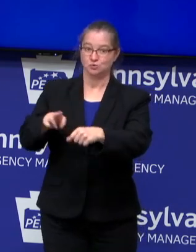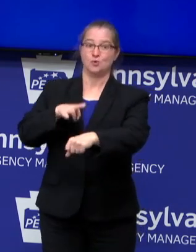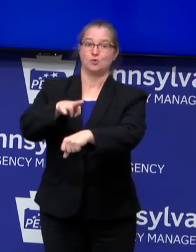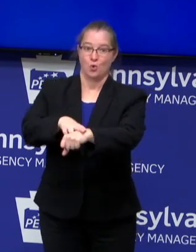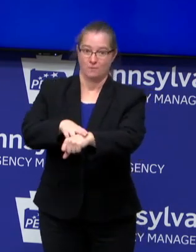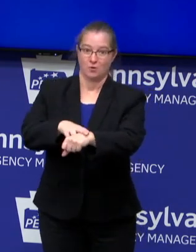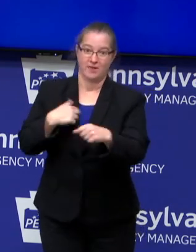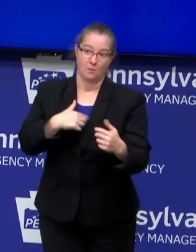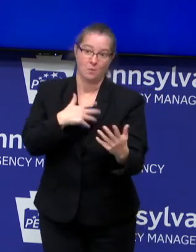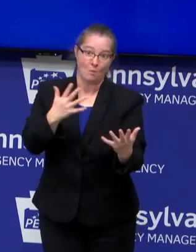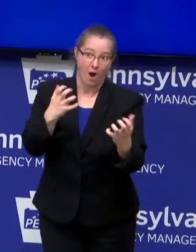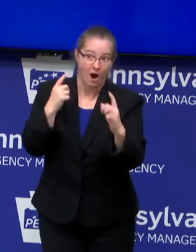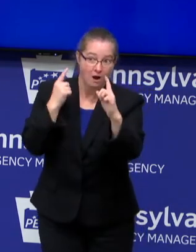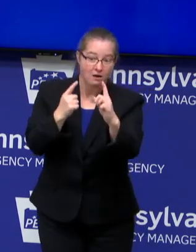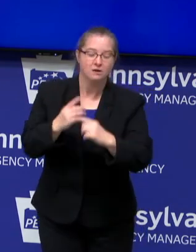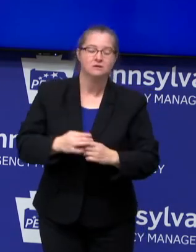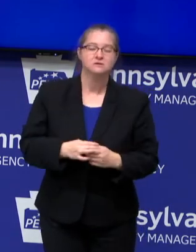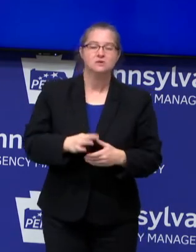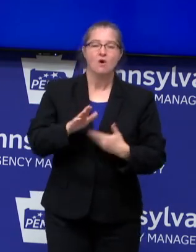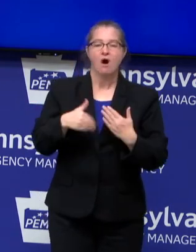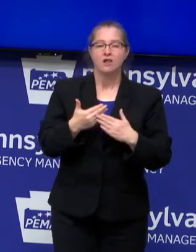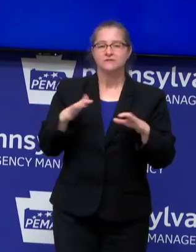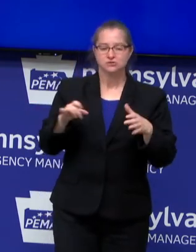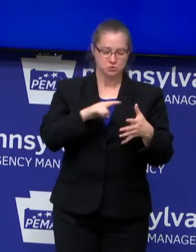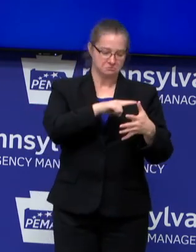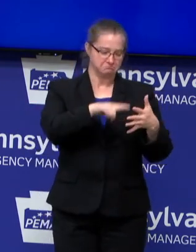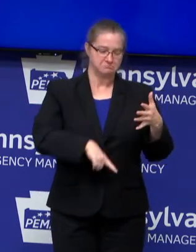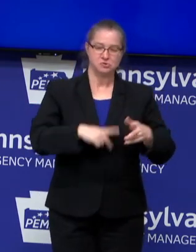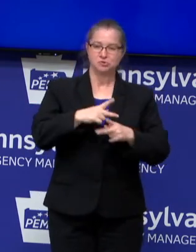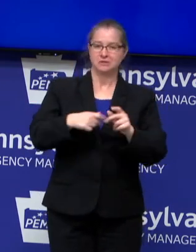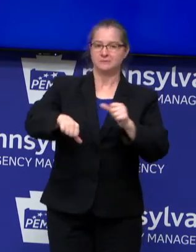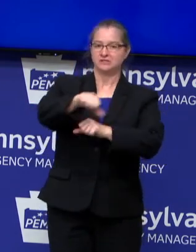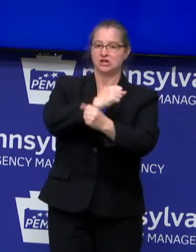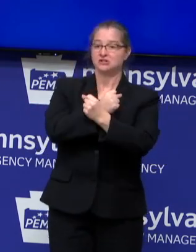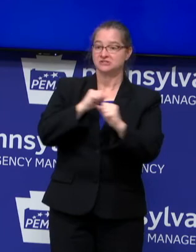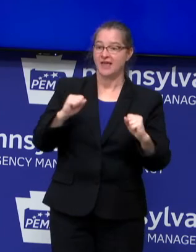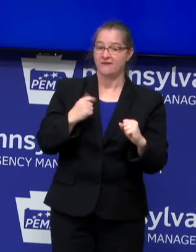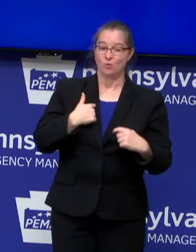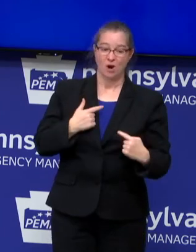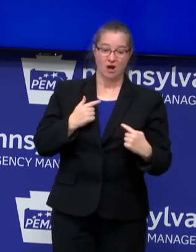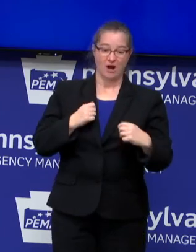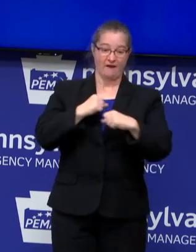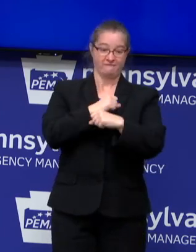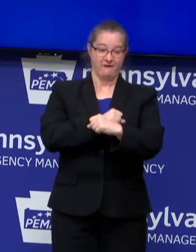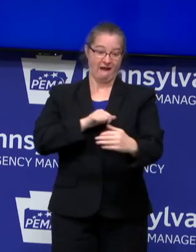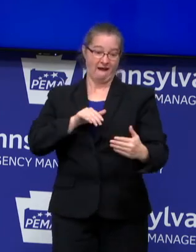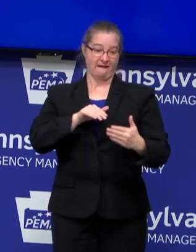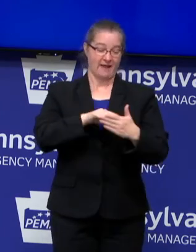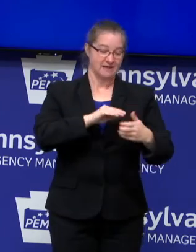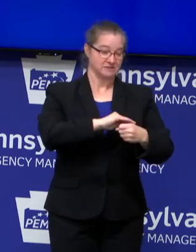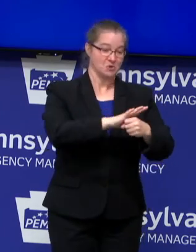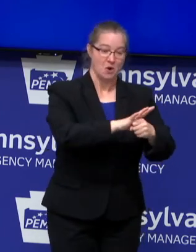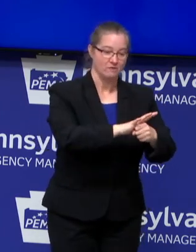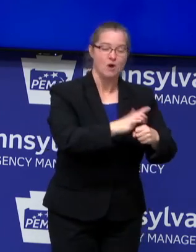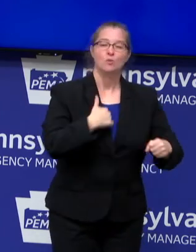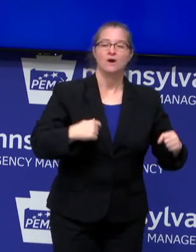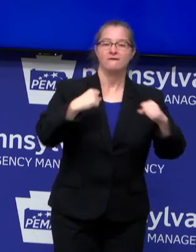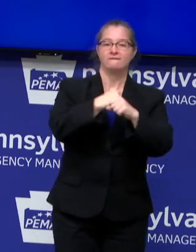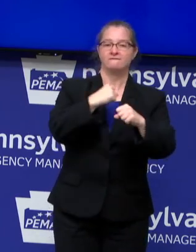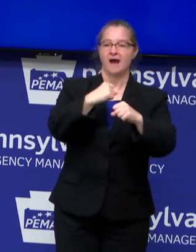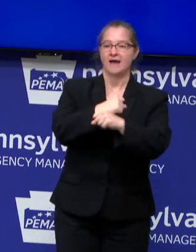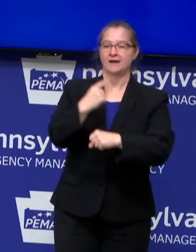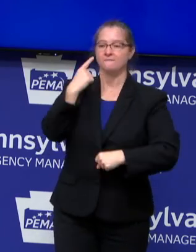When we do the small things that keep each other safe, we aren't just fighting against COVID-19. We're actually fighting for